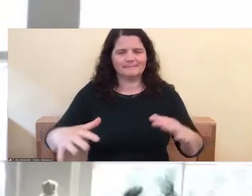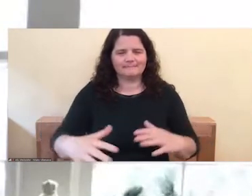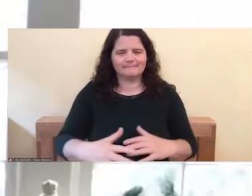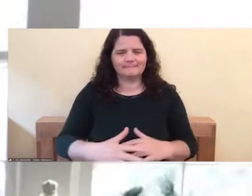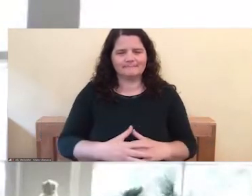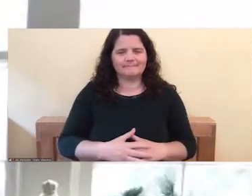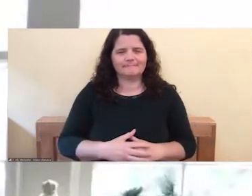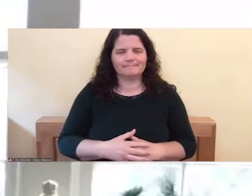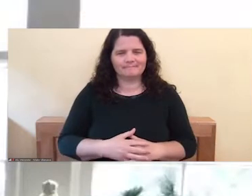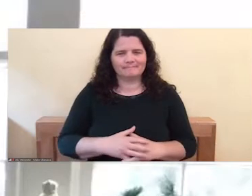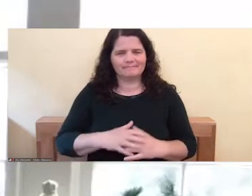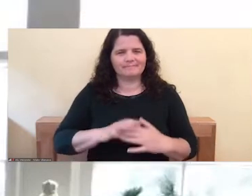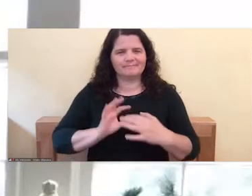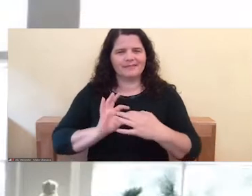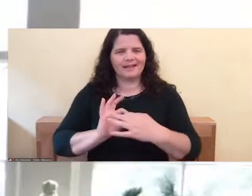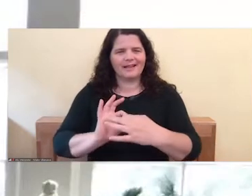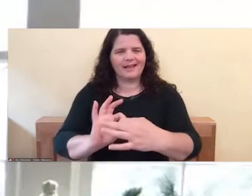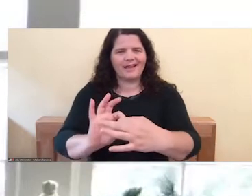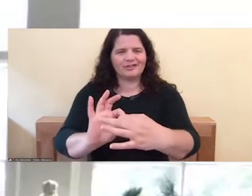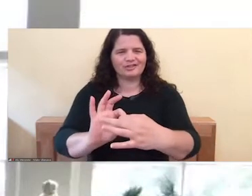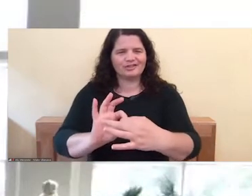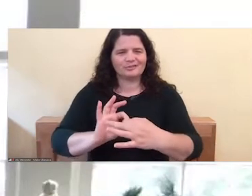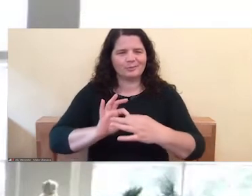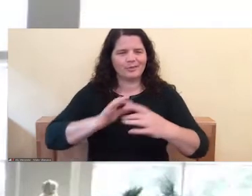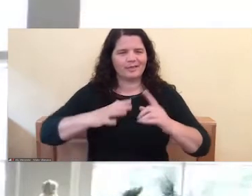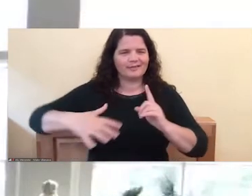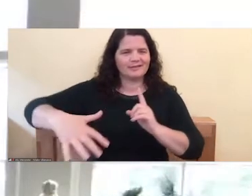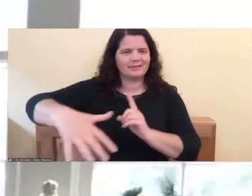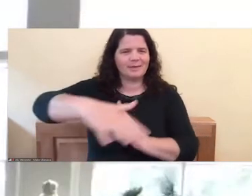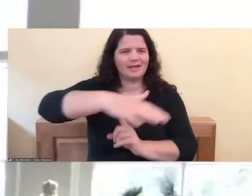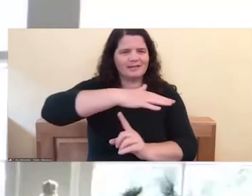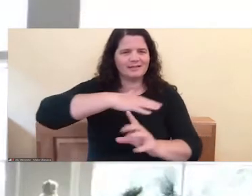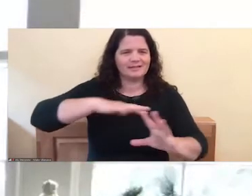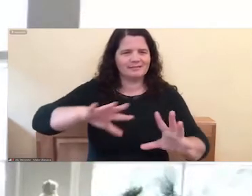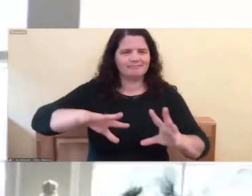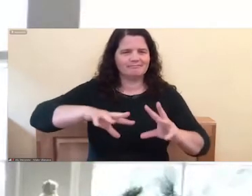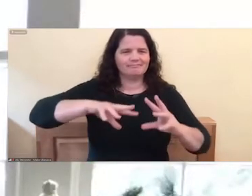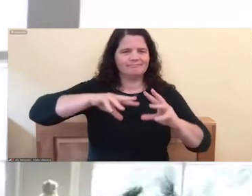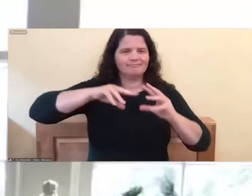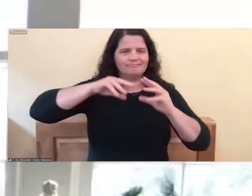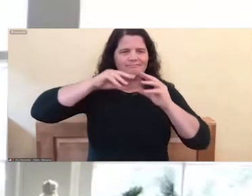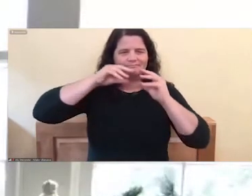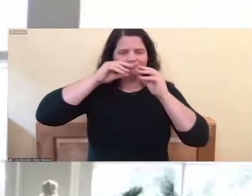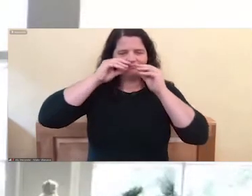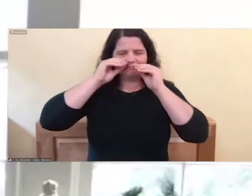Connecting with that space around you as you breathe in and breathe out.